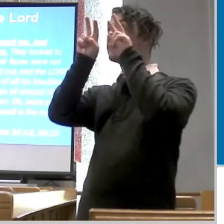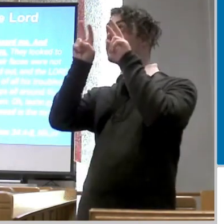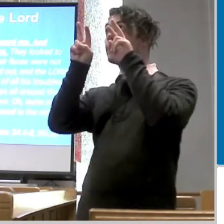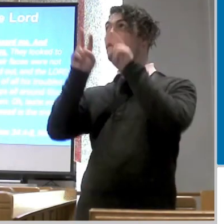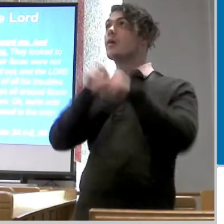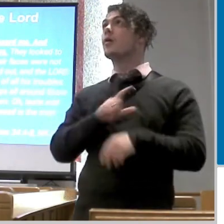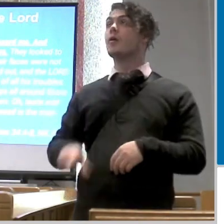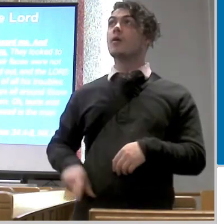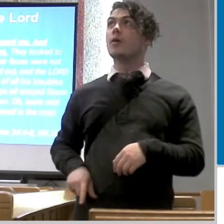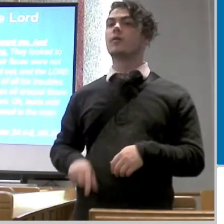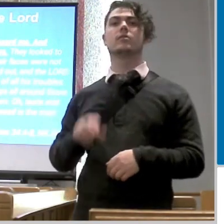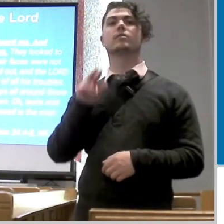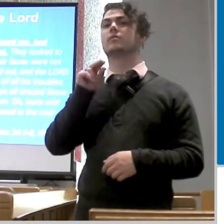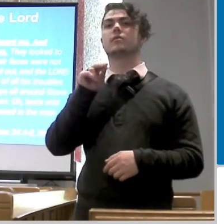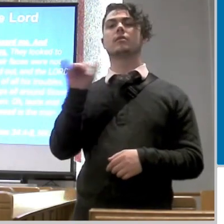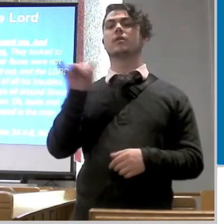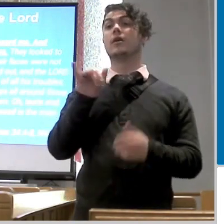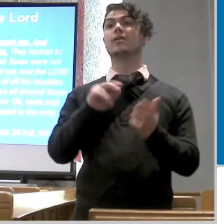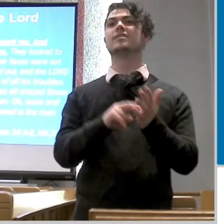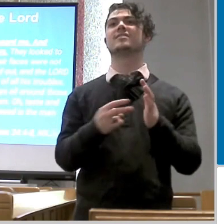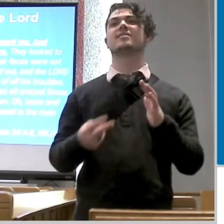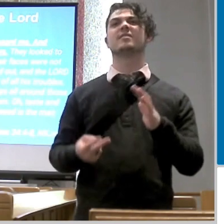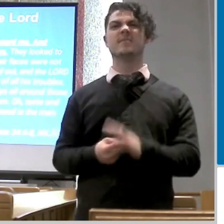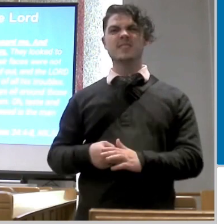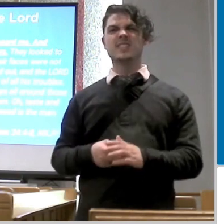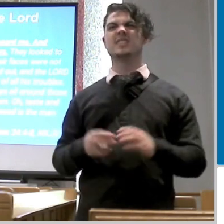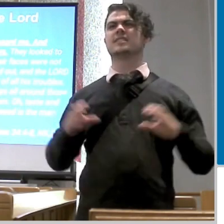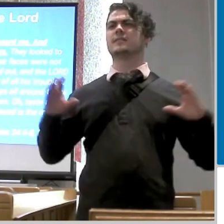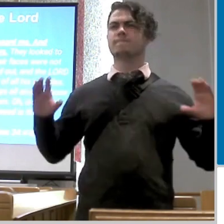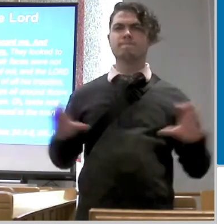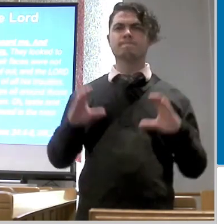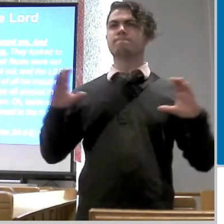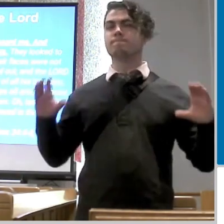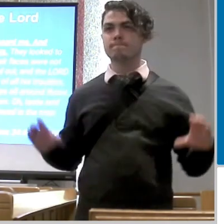to seek that means i'm actively doing something to find god